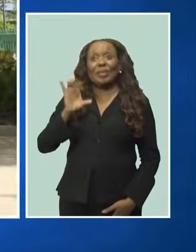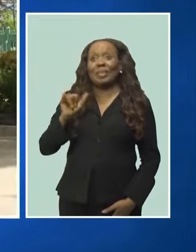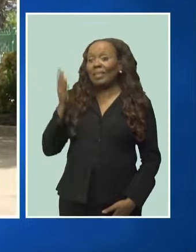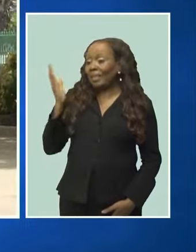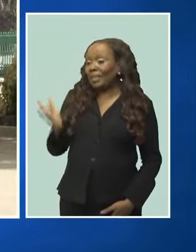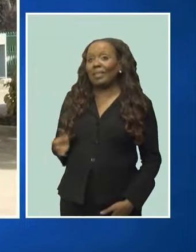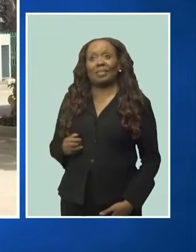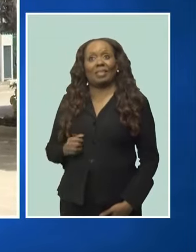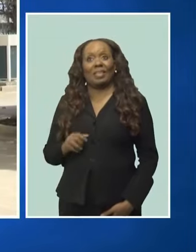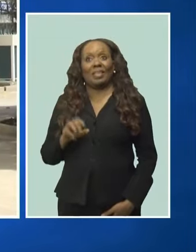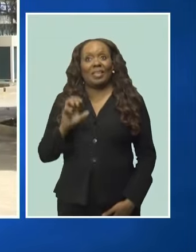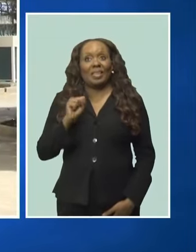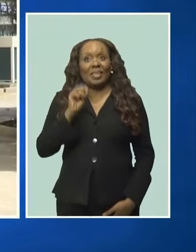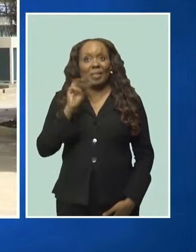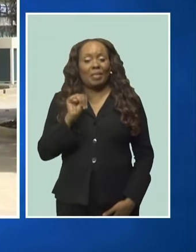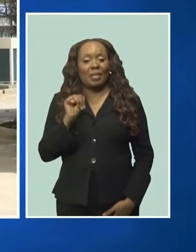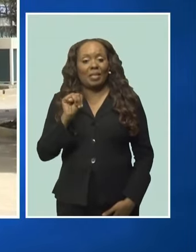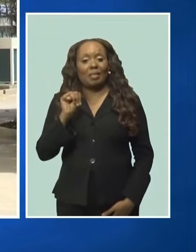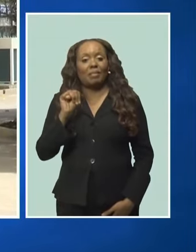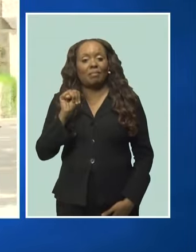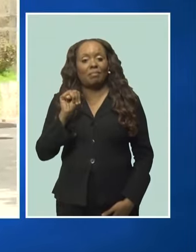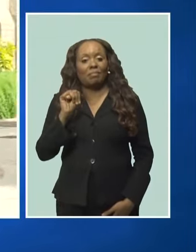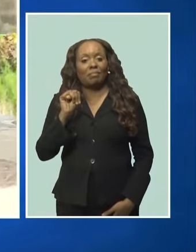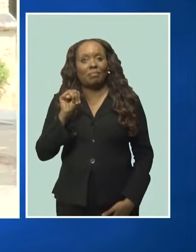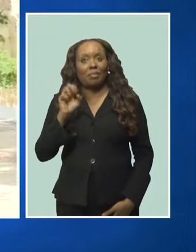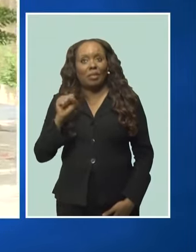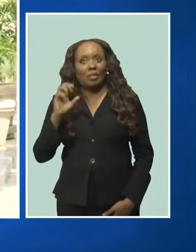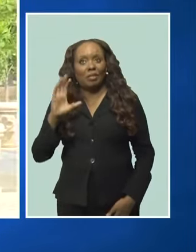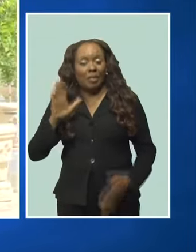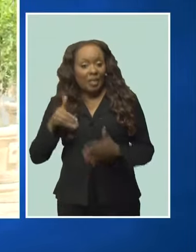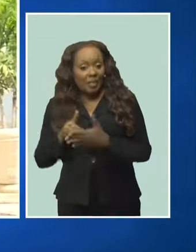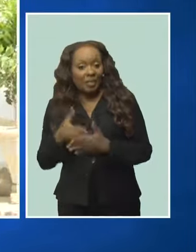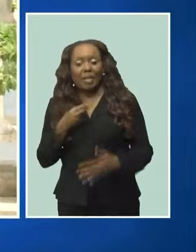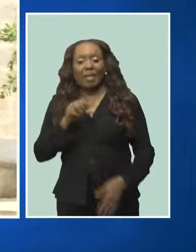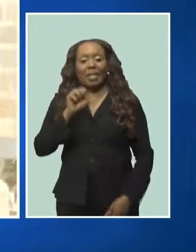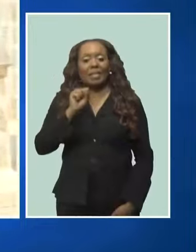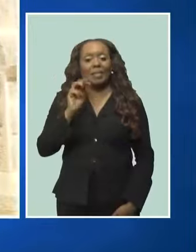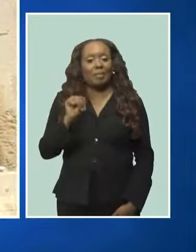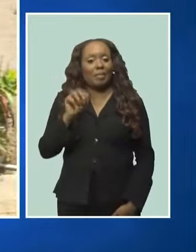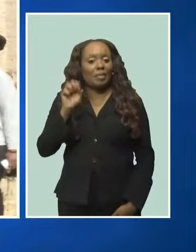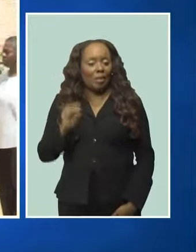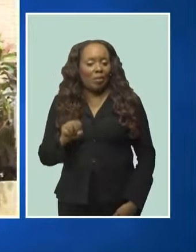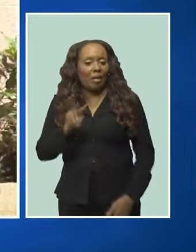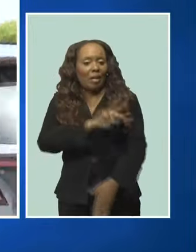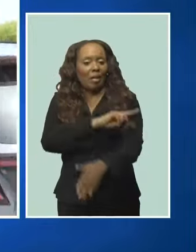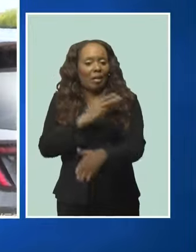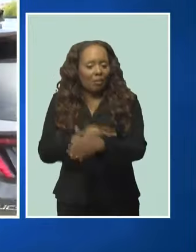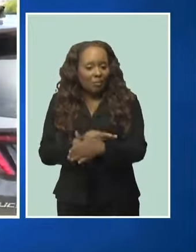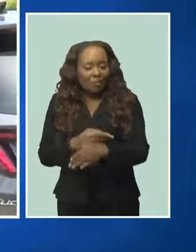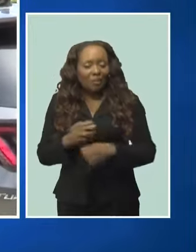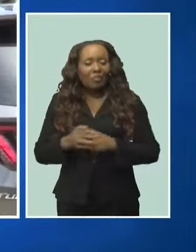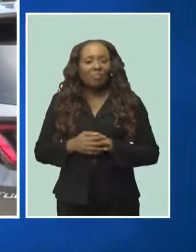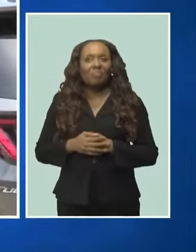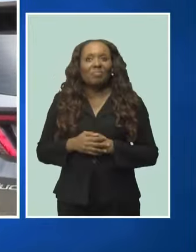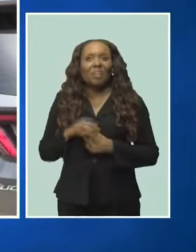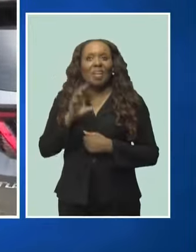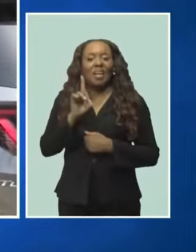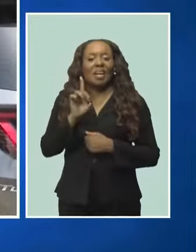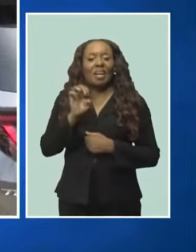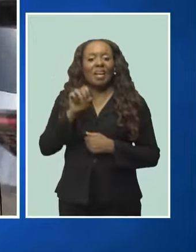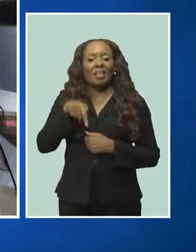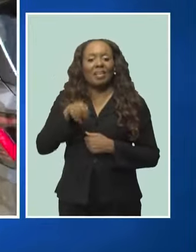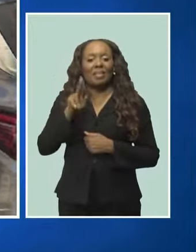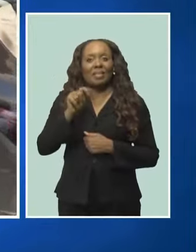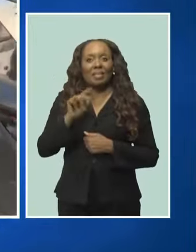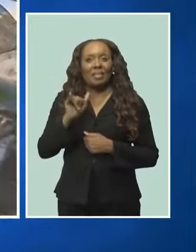as well as St. Michael South Central MP Marsha Cattle and St. Michael South Representative Kirk Humphrey. Deputy Prime Minister Santia